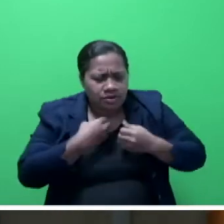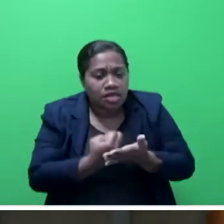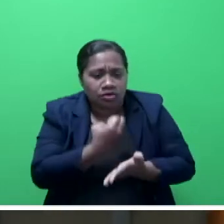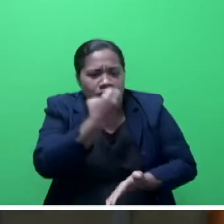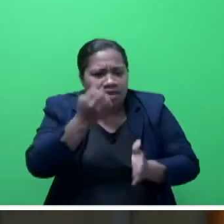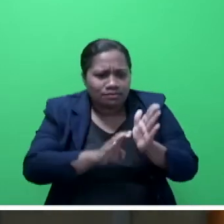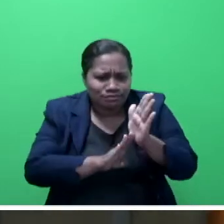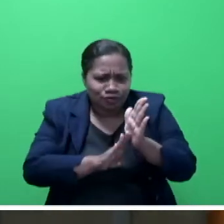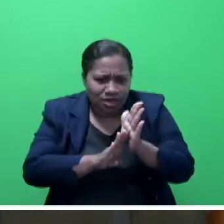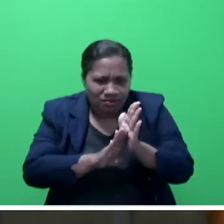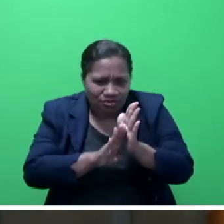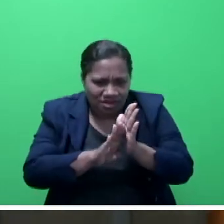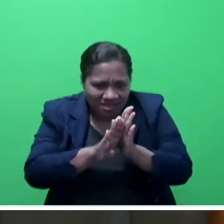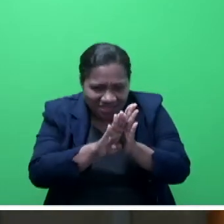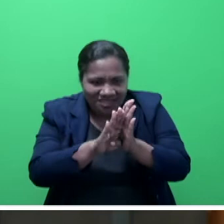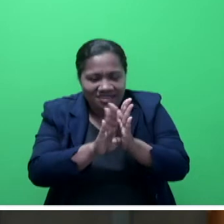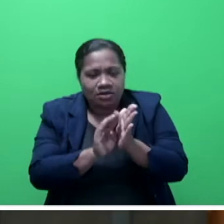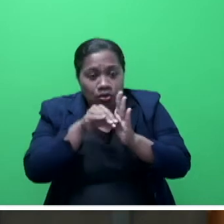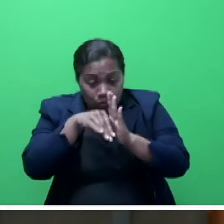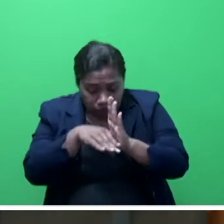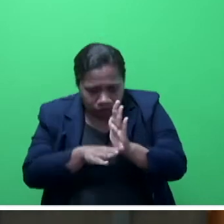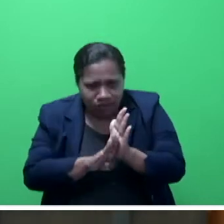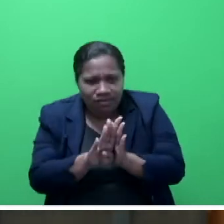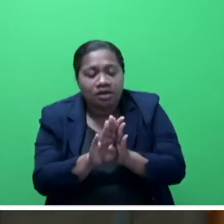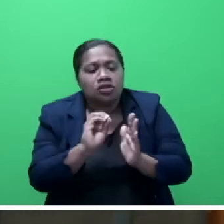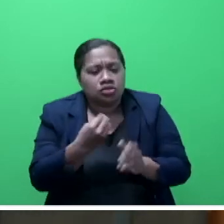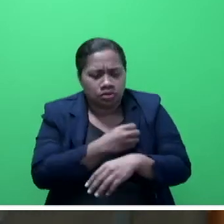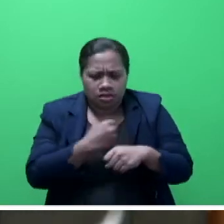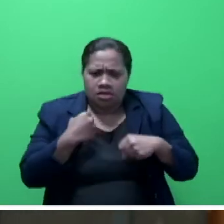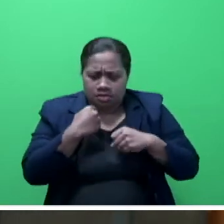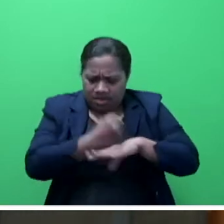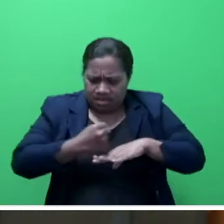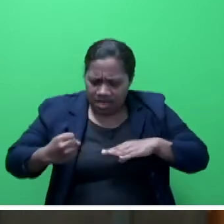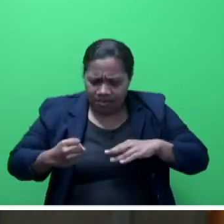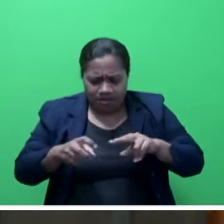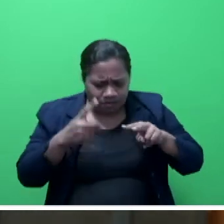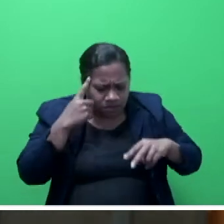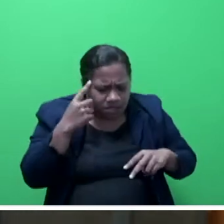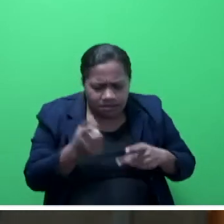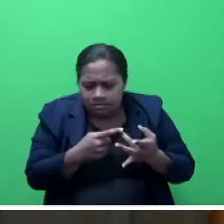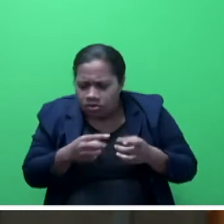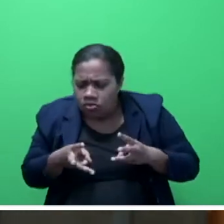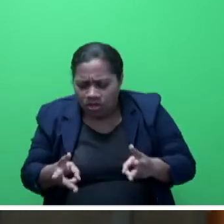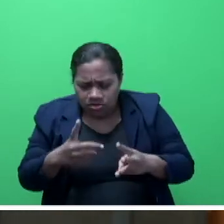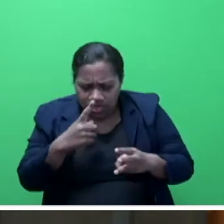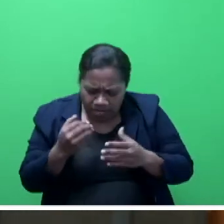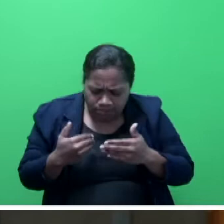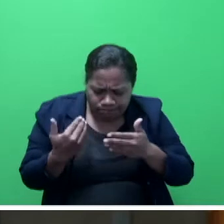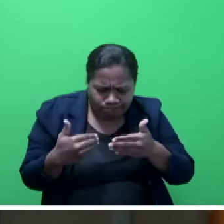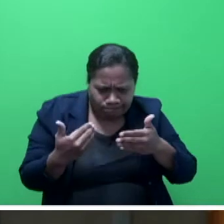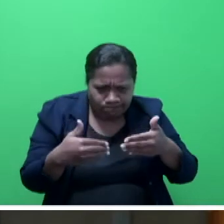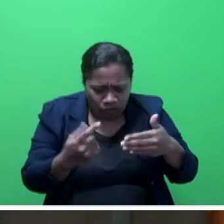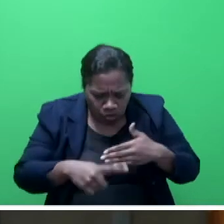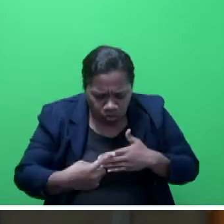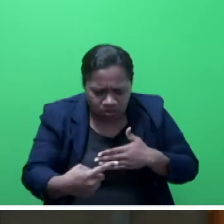quickly and in relevant ways to move quickly with various legislative reforms to facilitate our